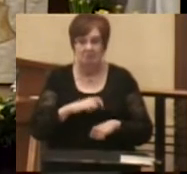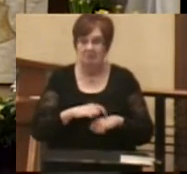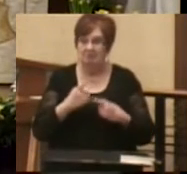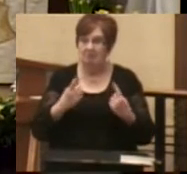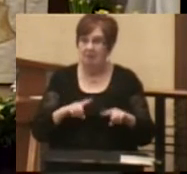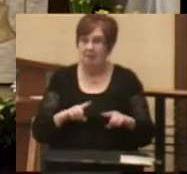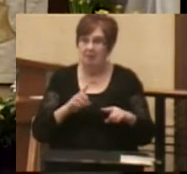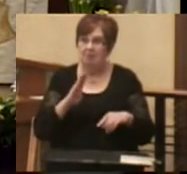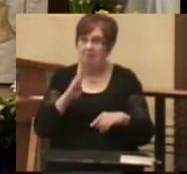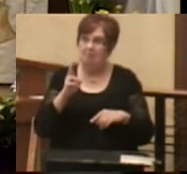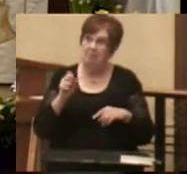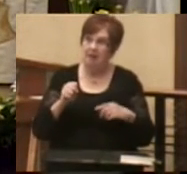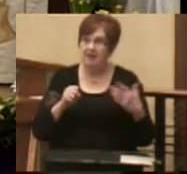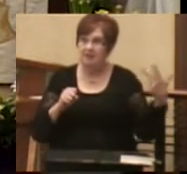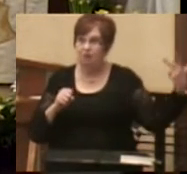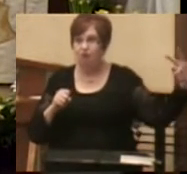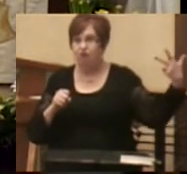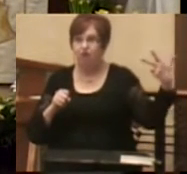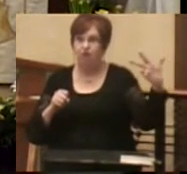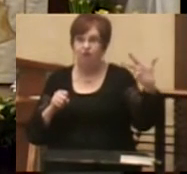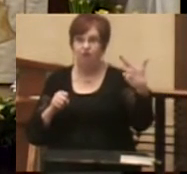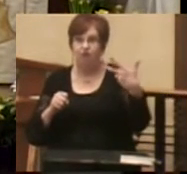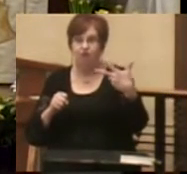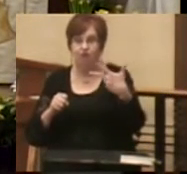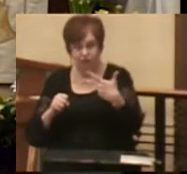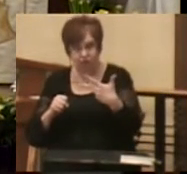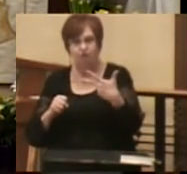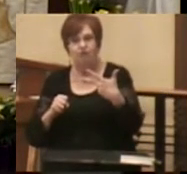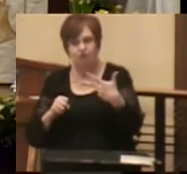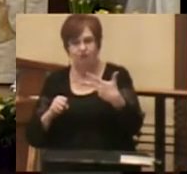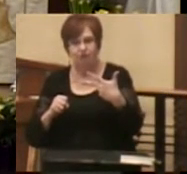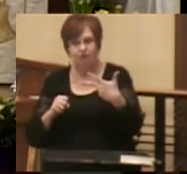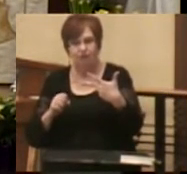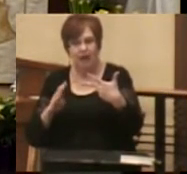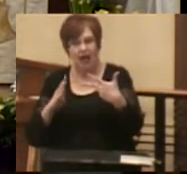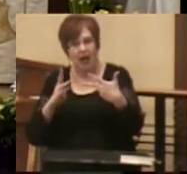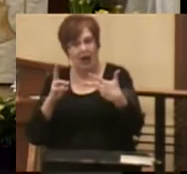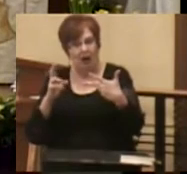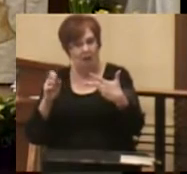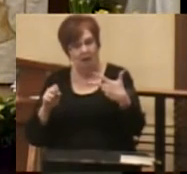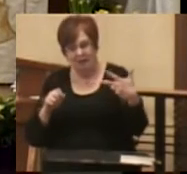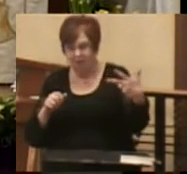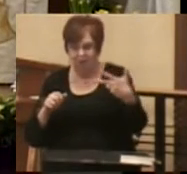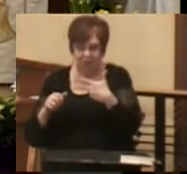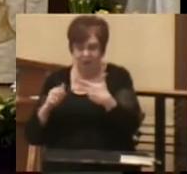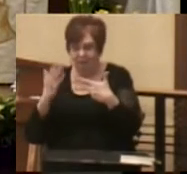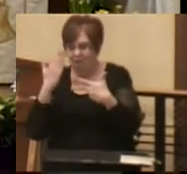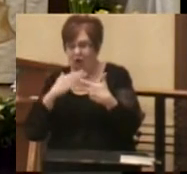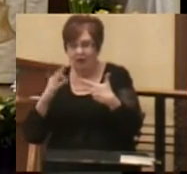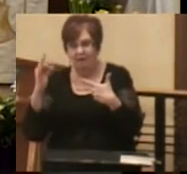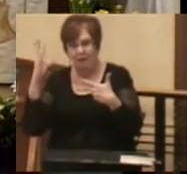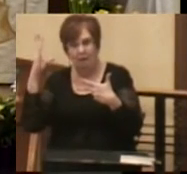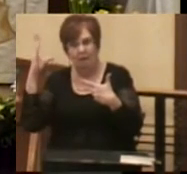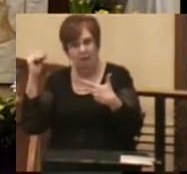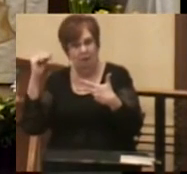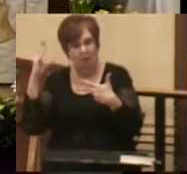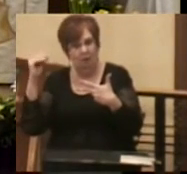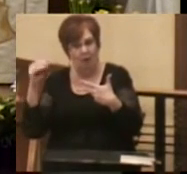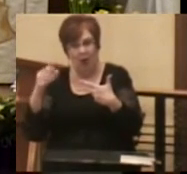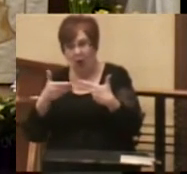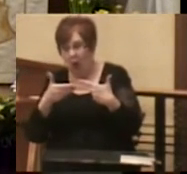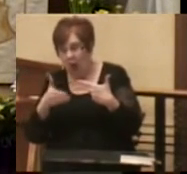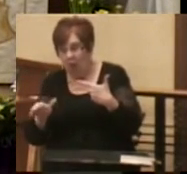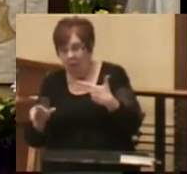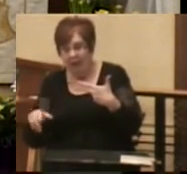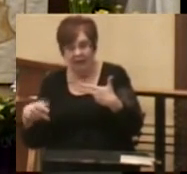comes down the street. Sure enough, the bus pulls over right in front of the boy. The door is